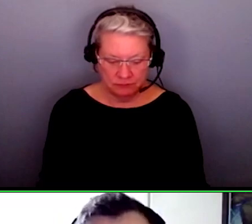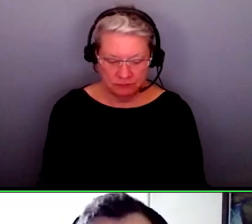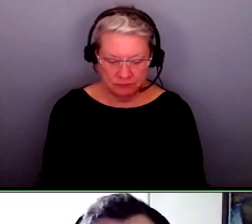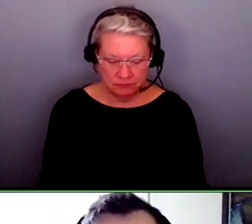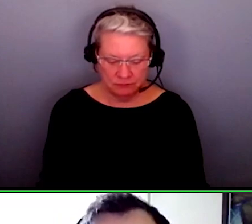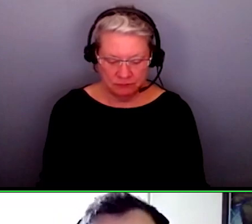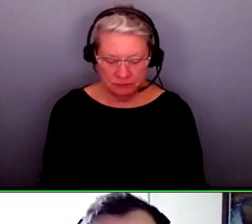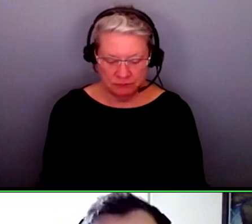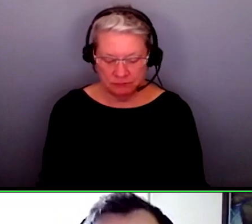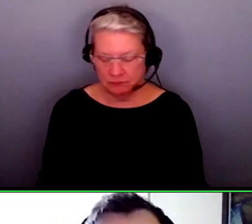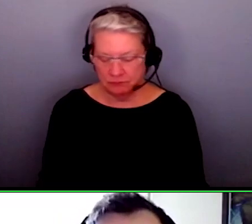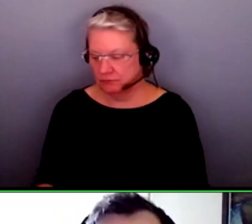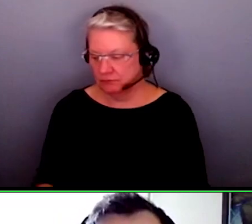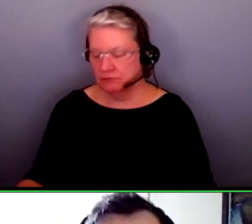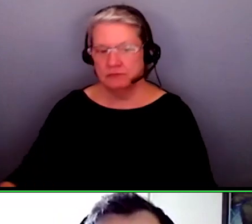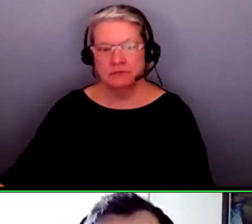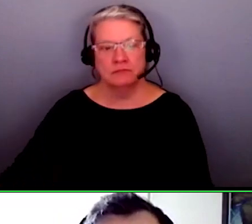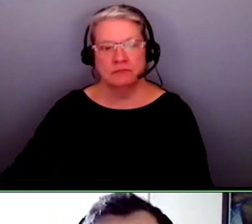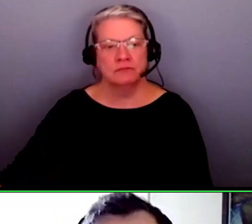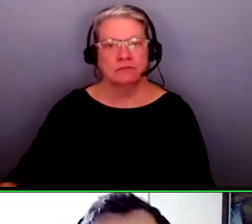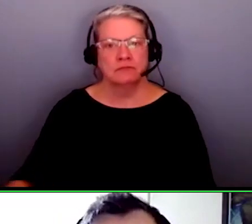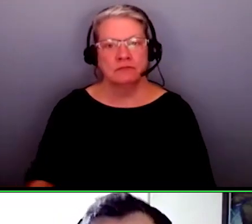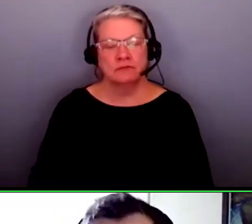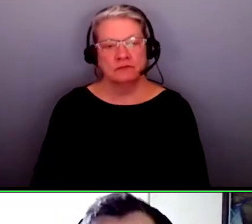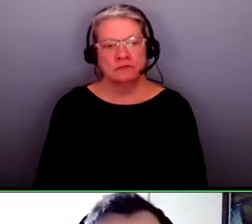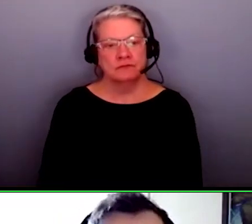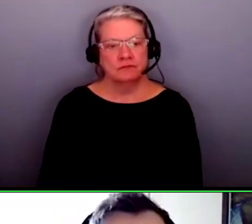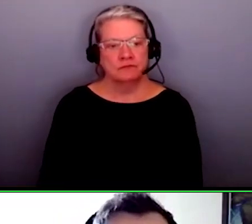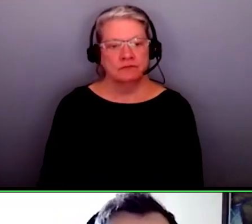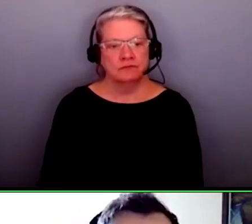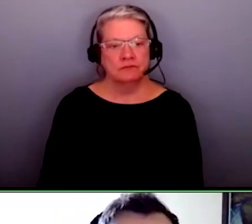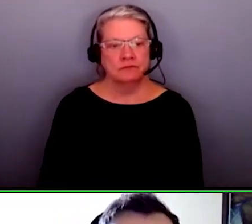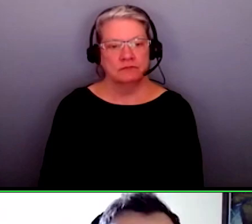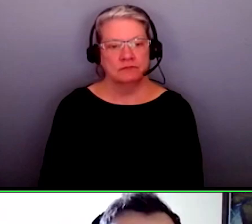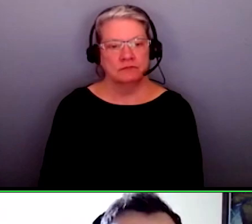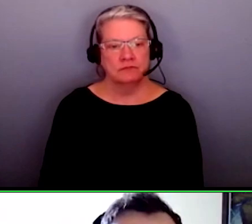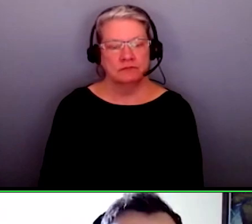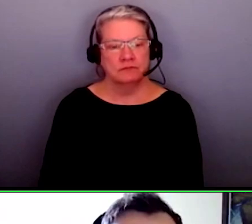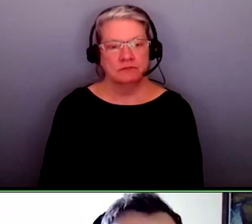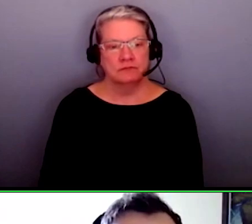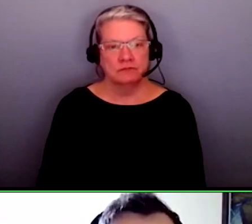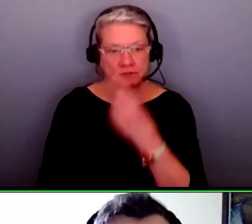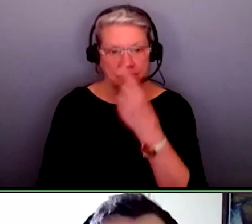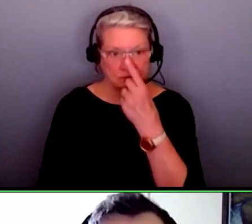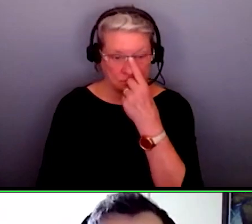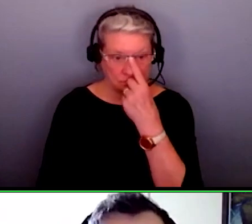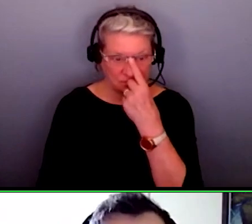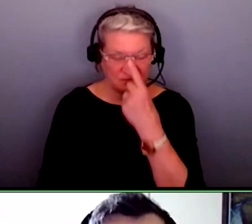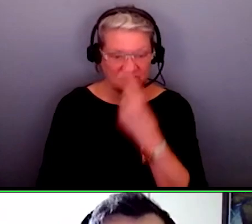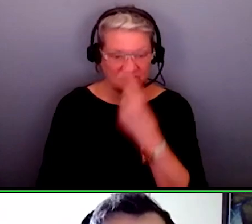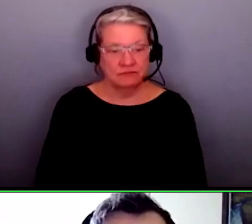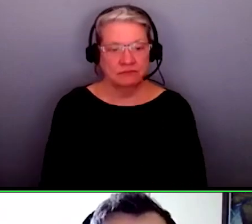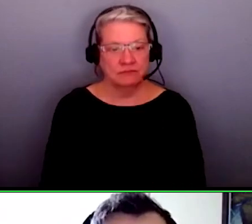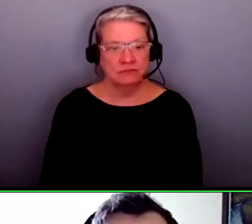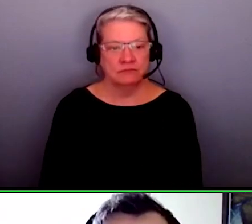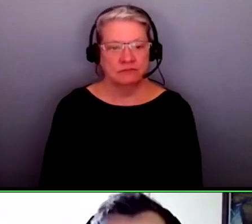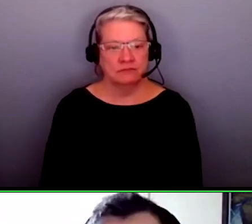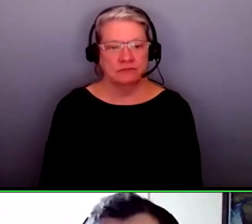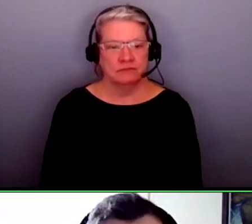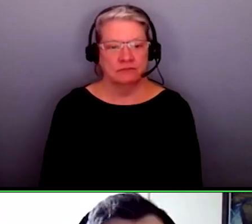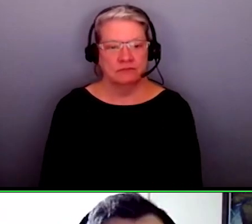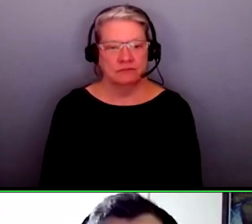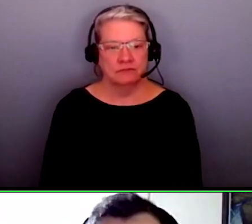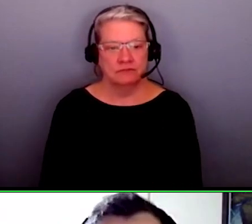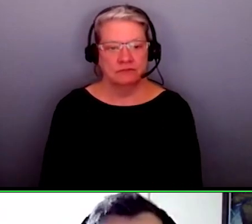i need this this is this is the best way to communicate with me it can really help in terms of